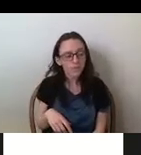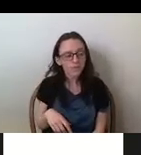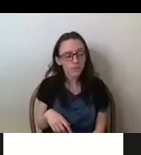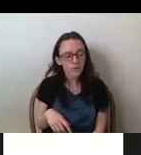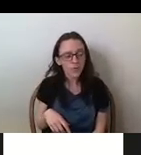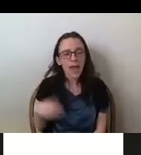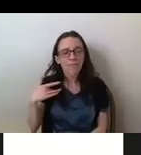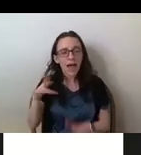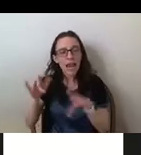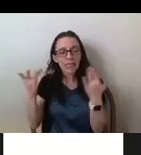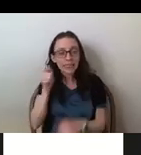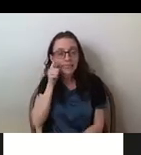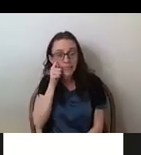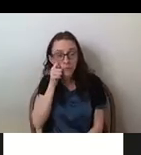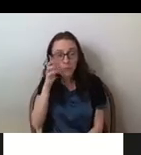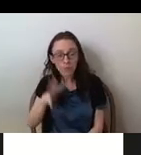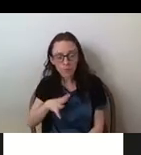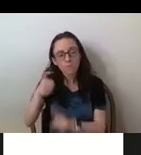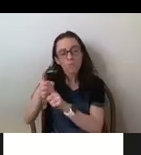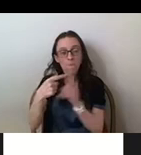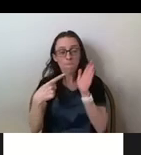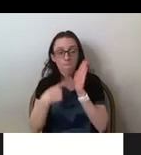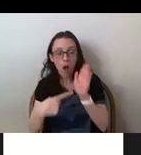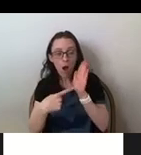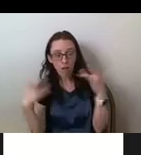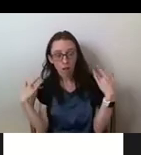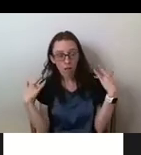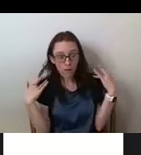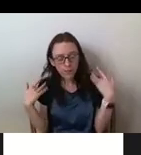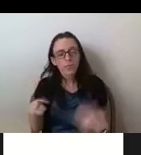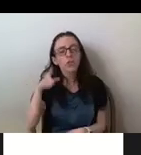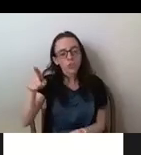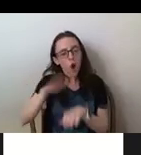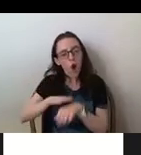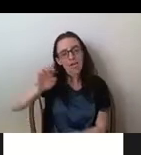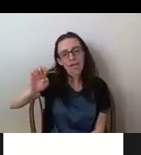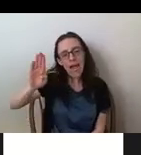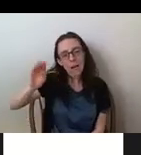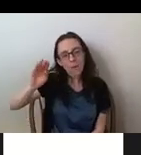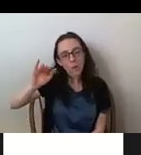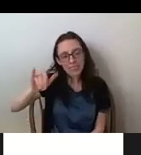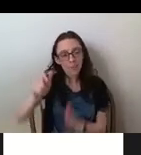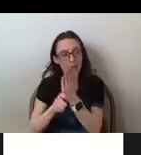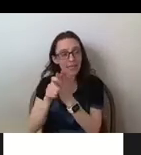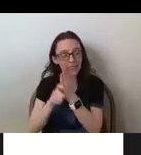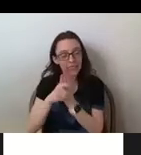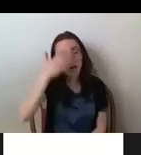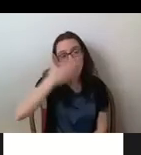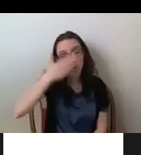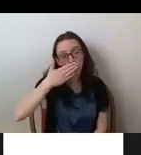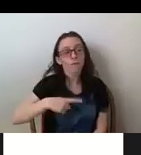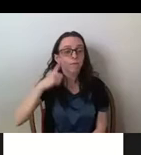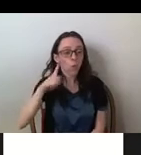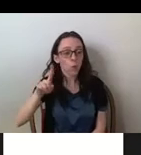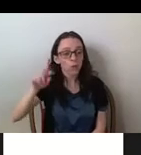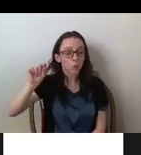-skinned woman as was a model who has graced the cover of Ebony magazine and during the 20th century. So something I'm